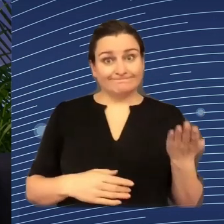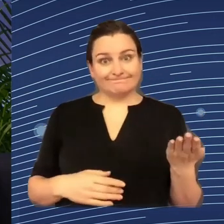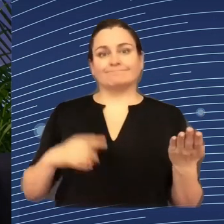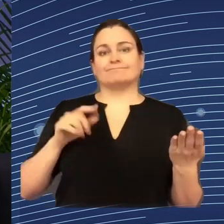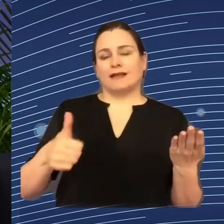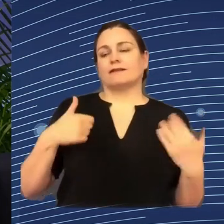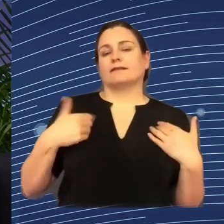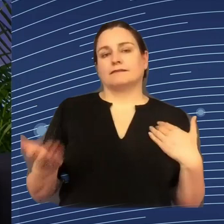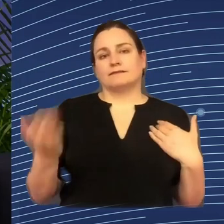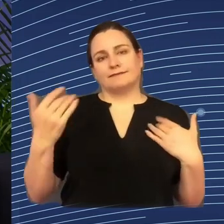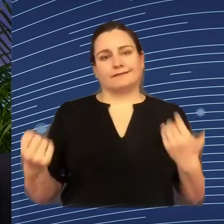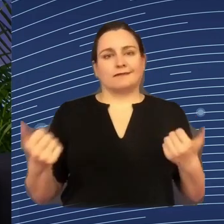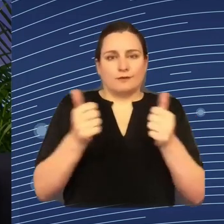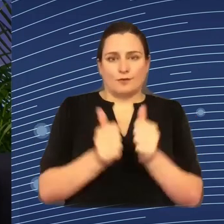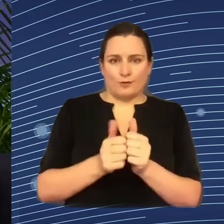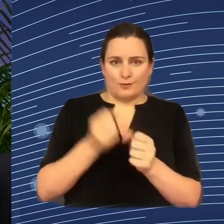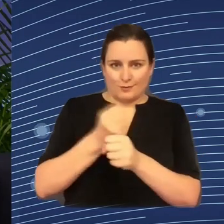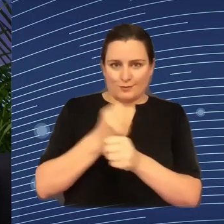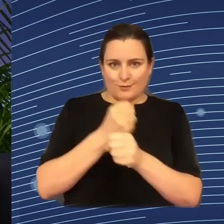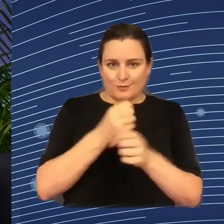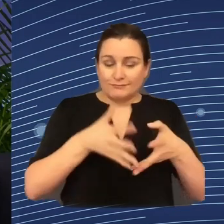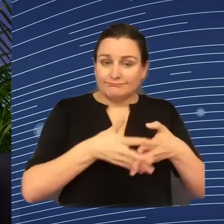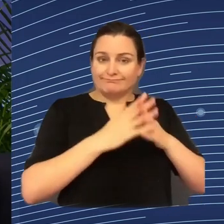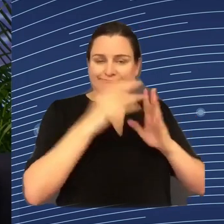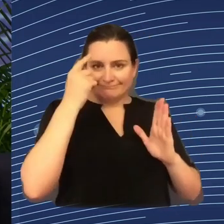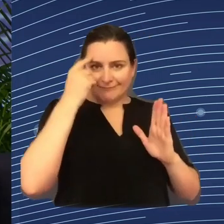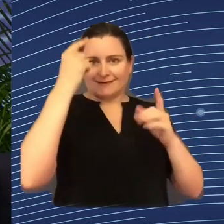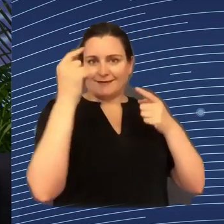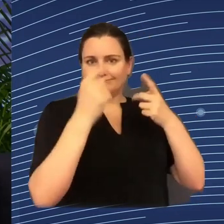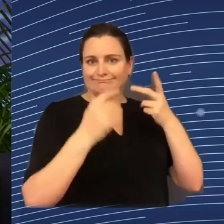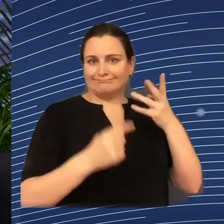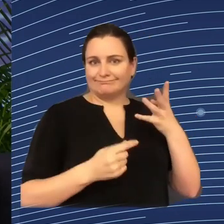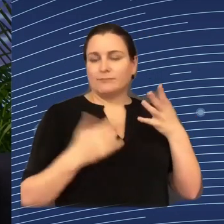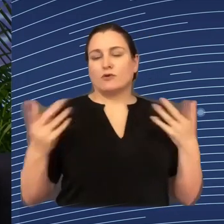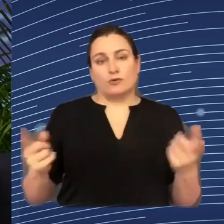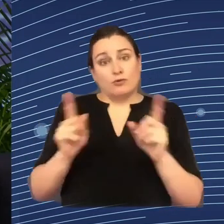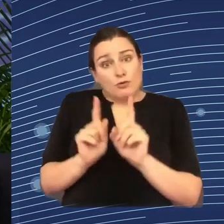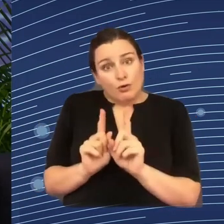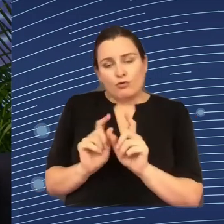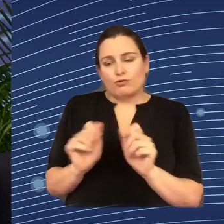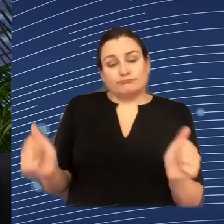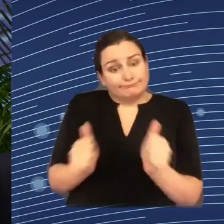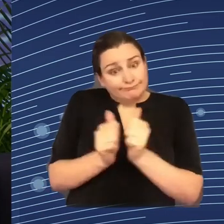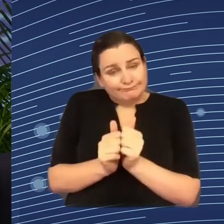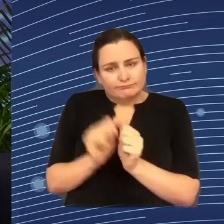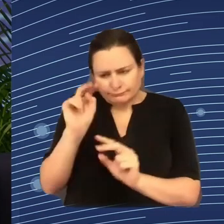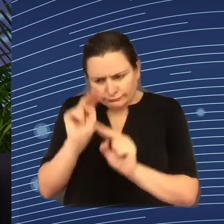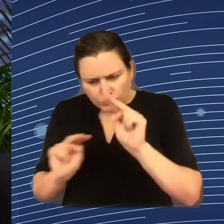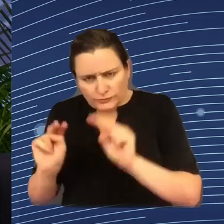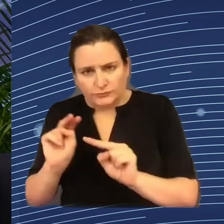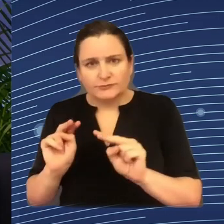to co-implement, to co-monitor. And at the end of the day, to see whether this AI